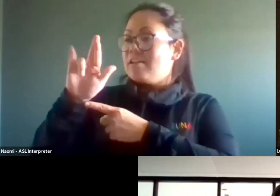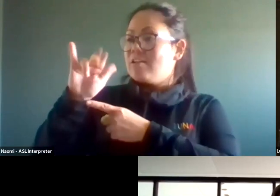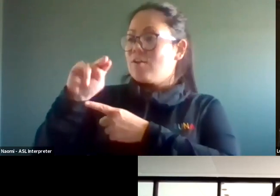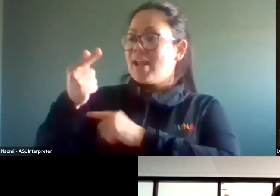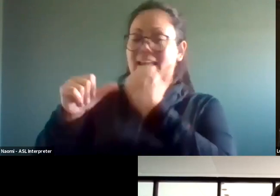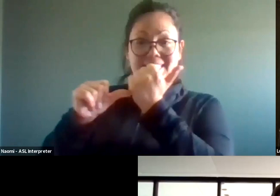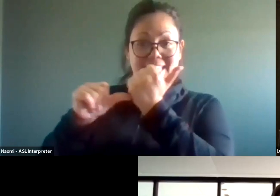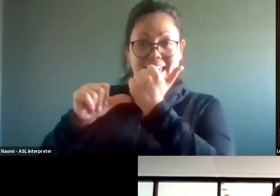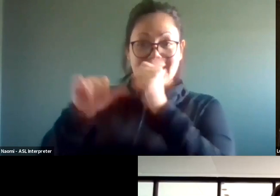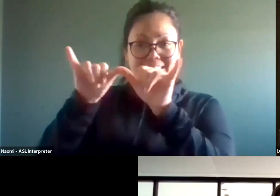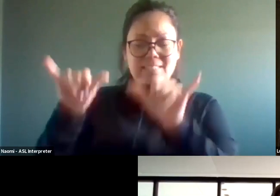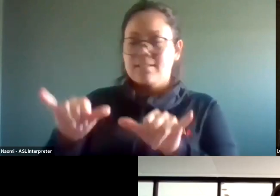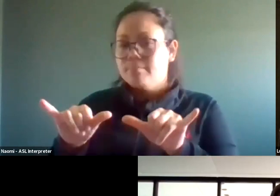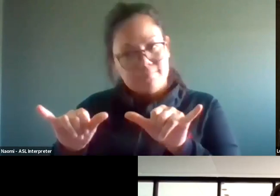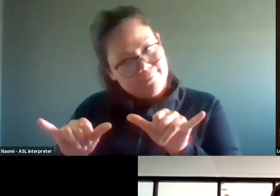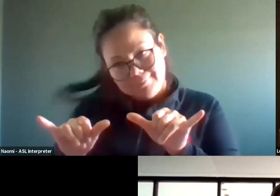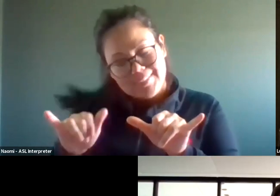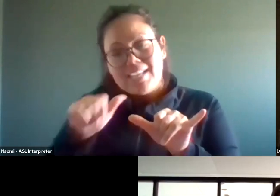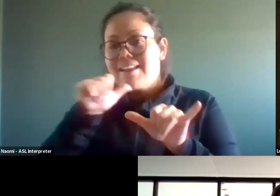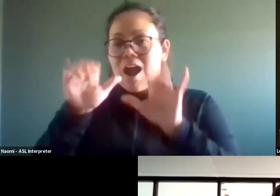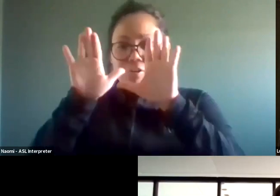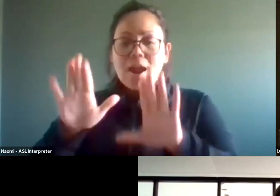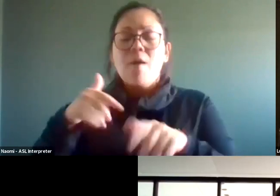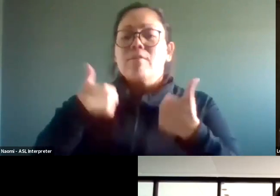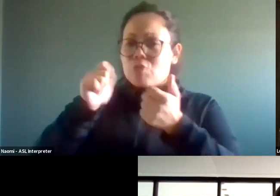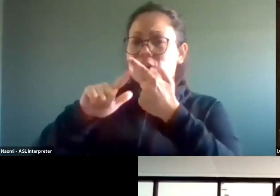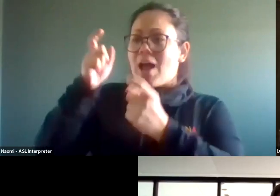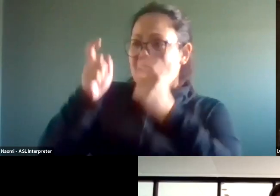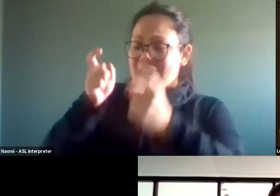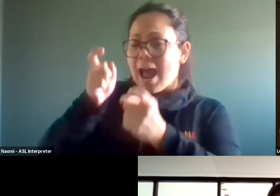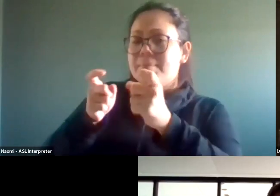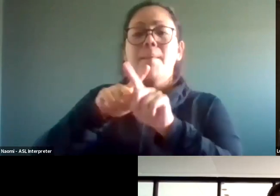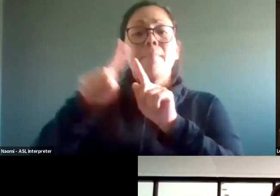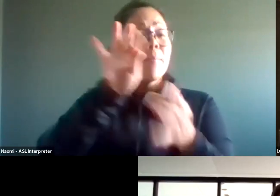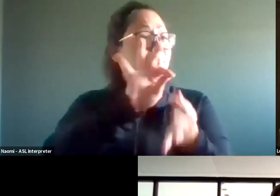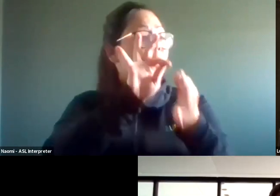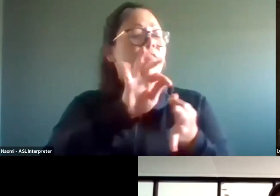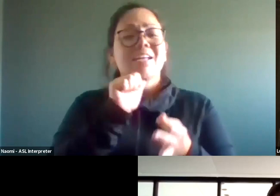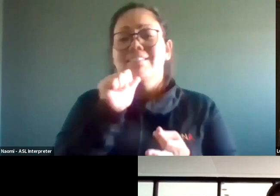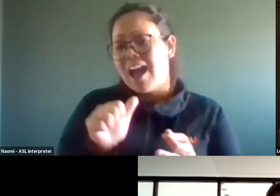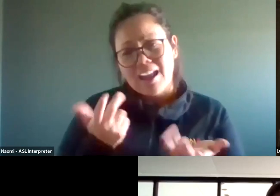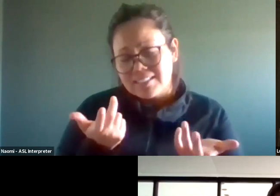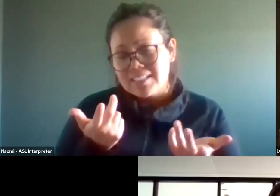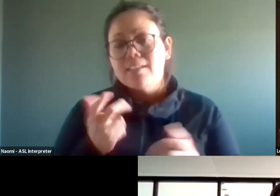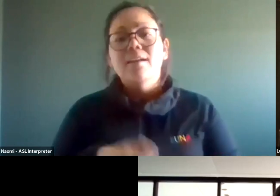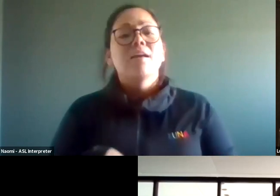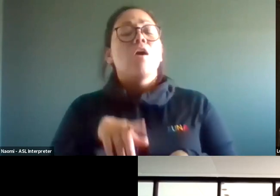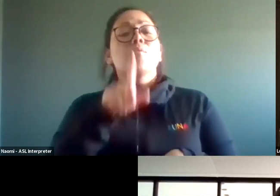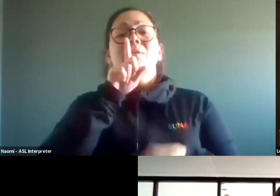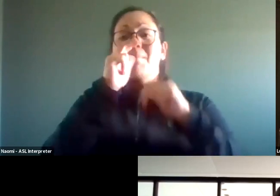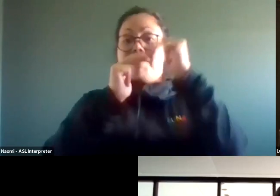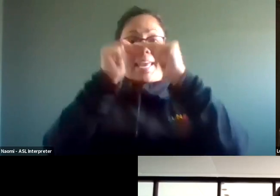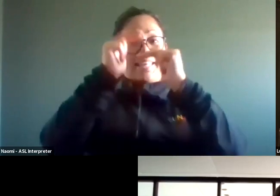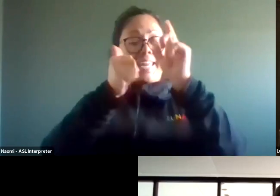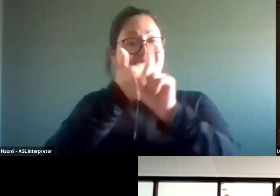Um, you know, we, we've found ways to modify and adapt, but it's still not where it needs to be at this point. Architecturally, um,